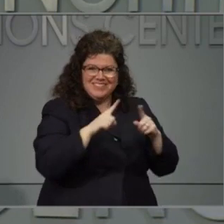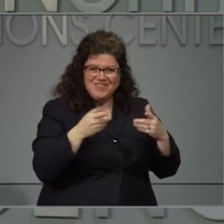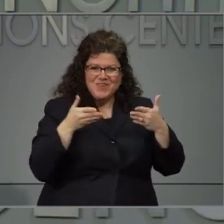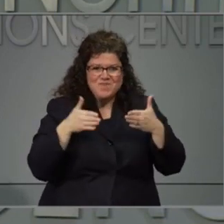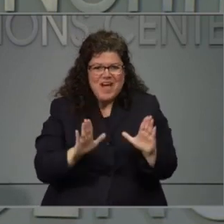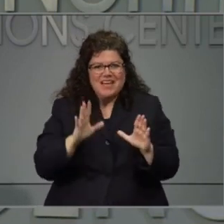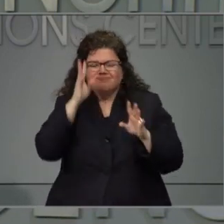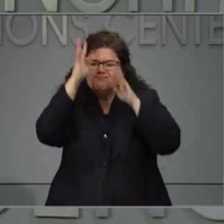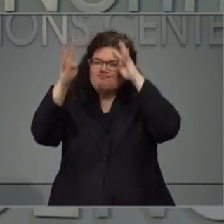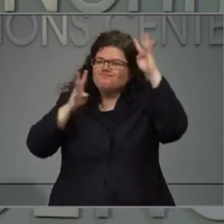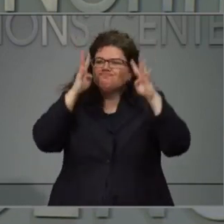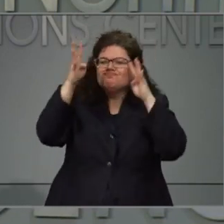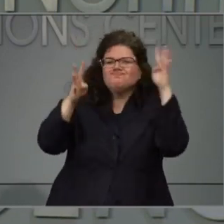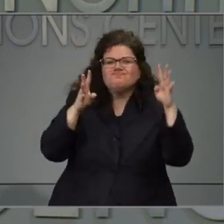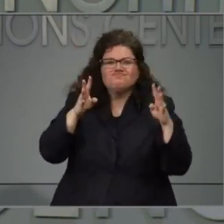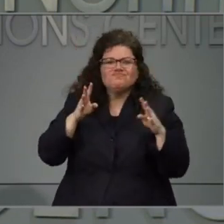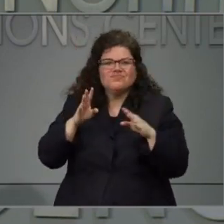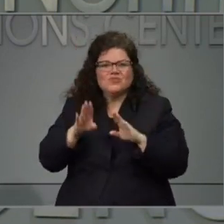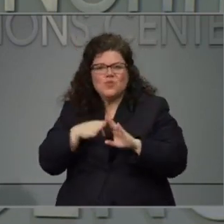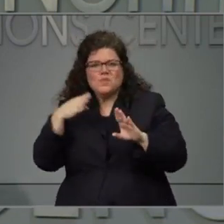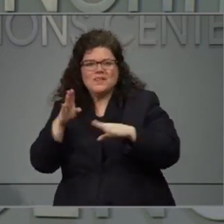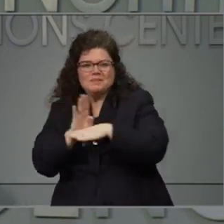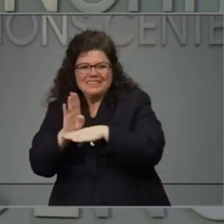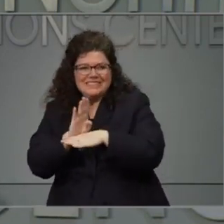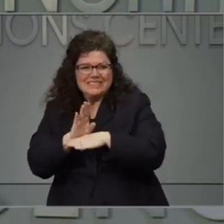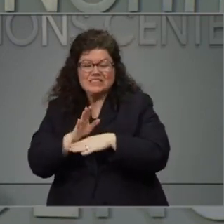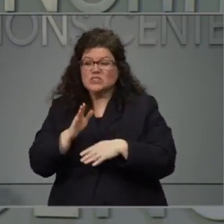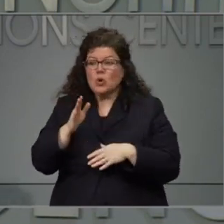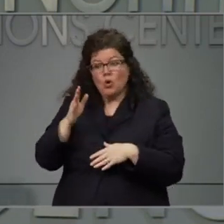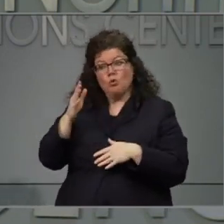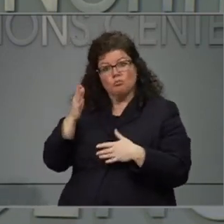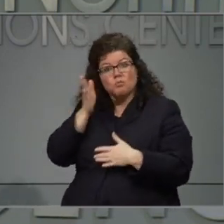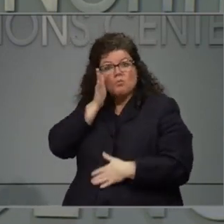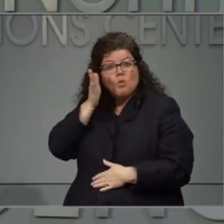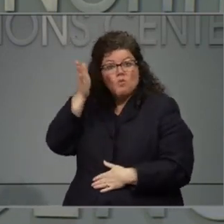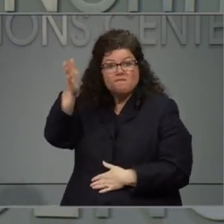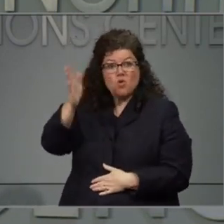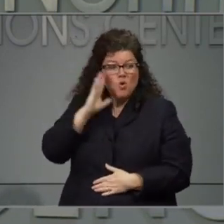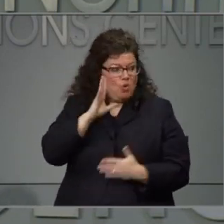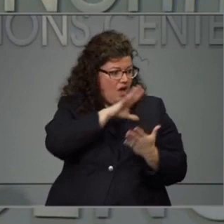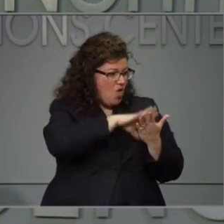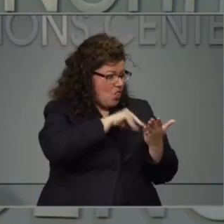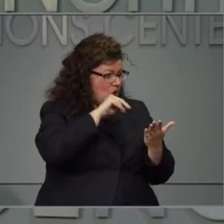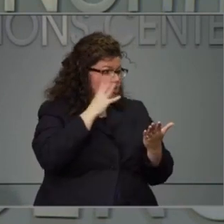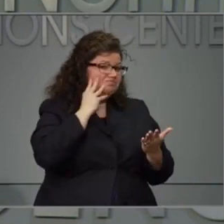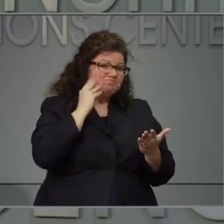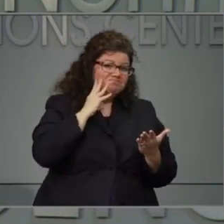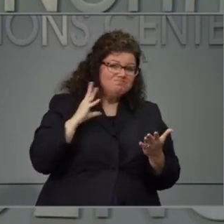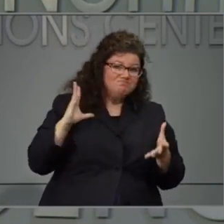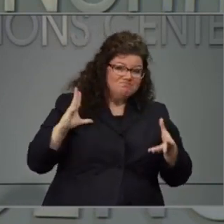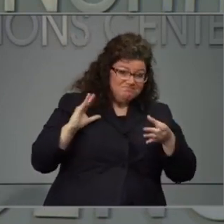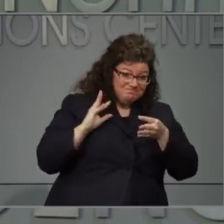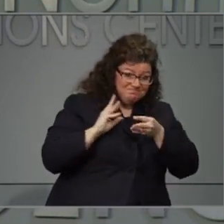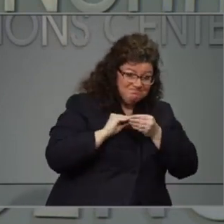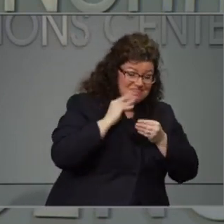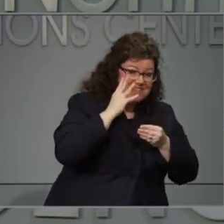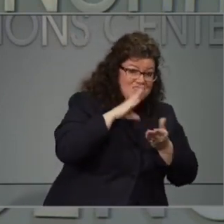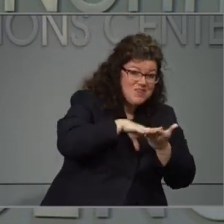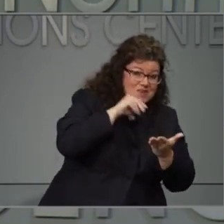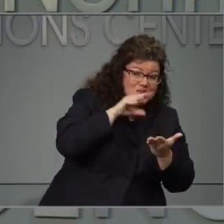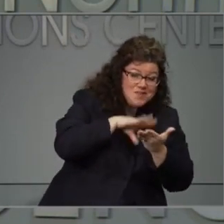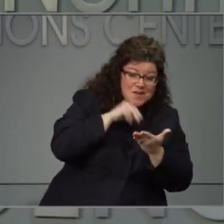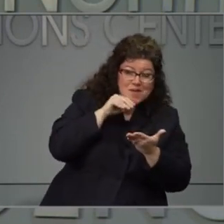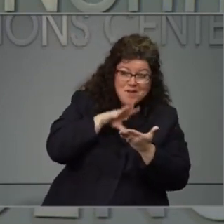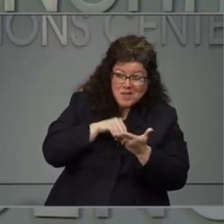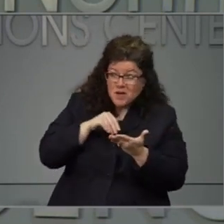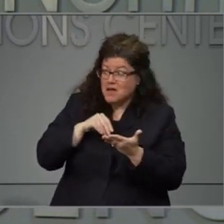be successful. And as we go forward, we can use some of the things that we've learned during this time. When things can open